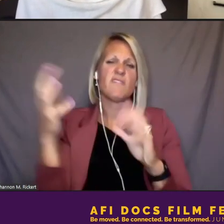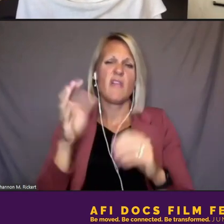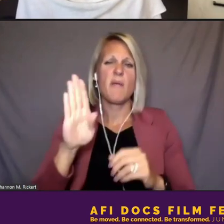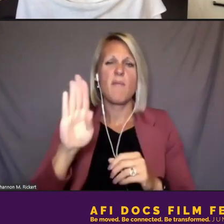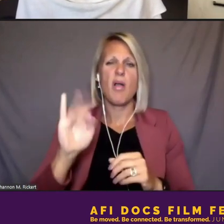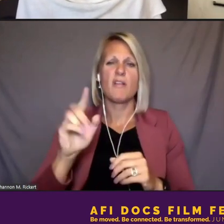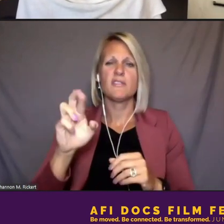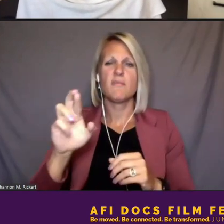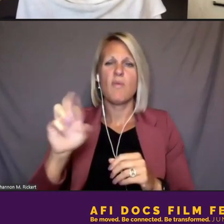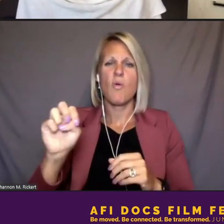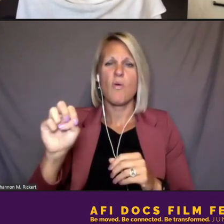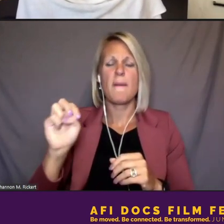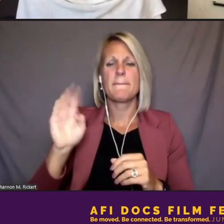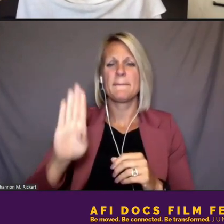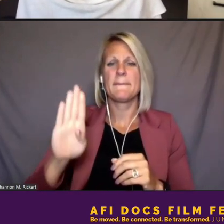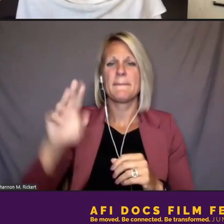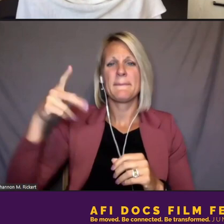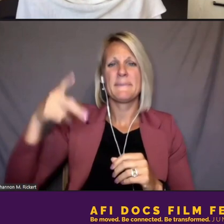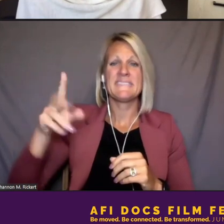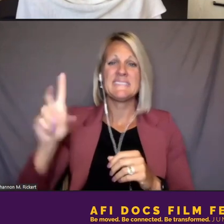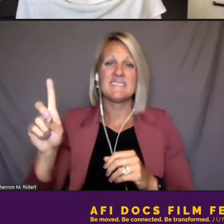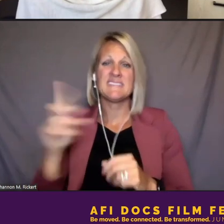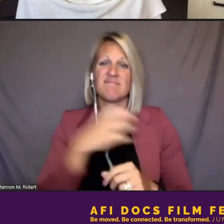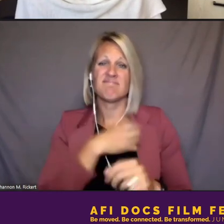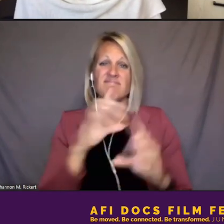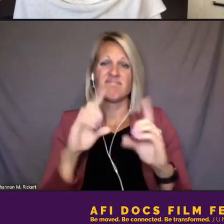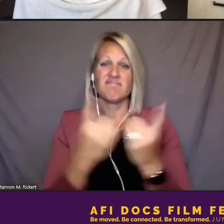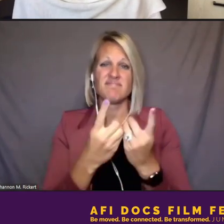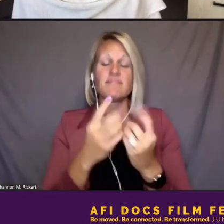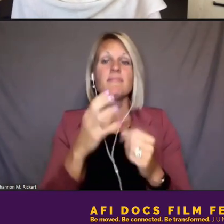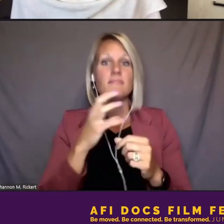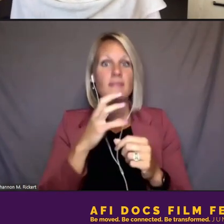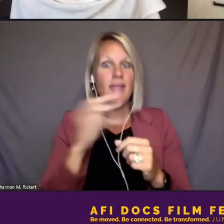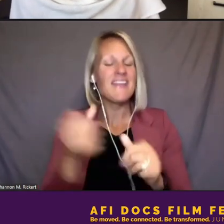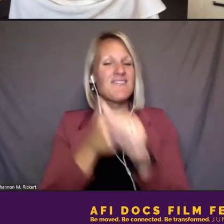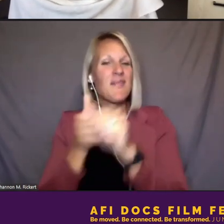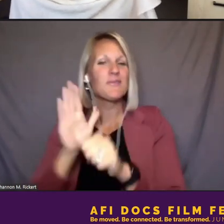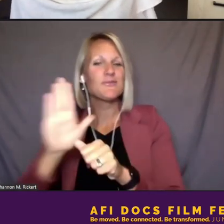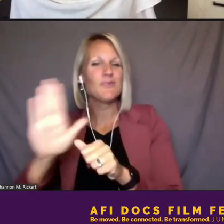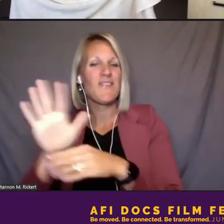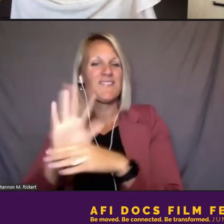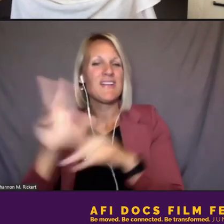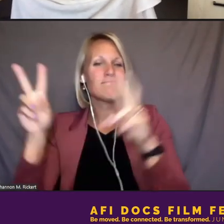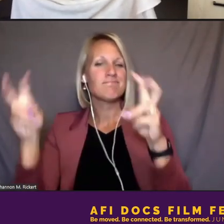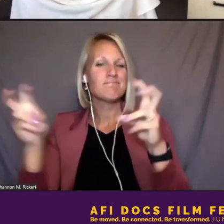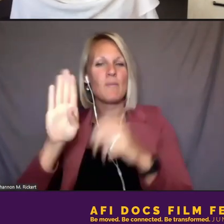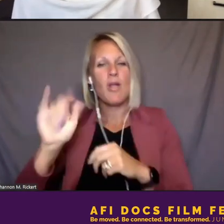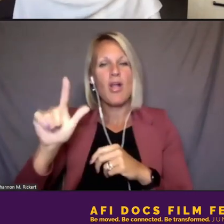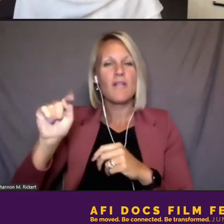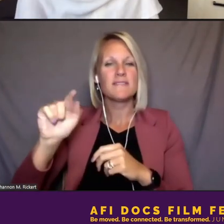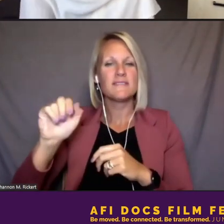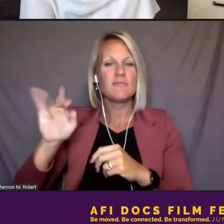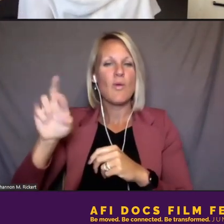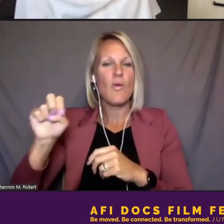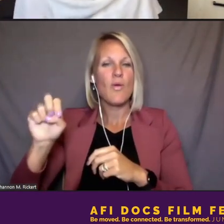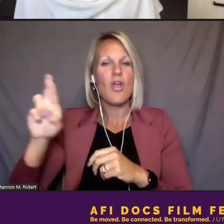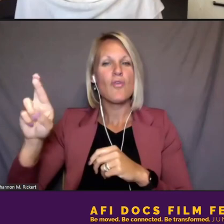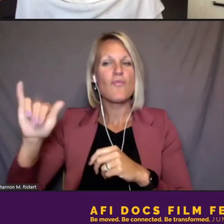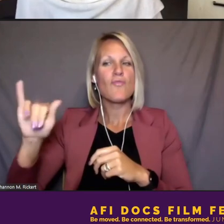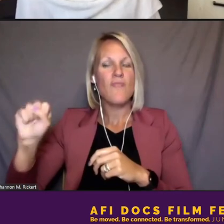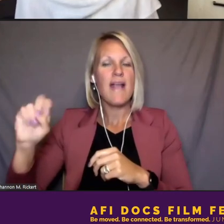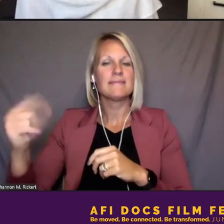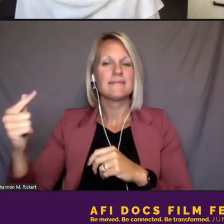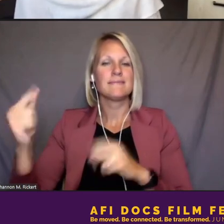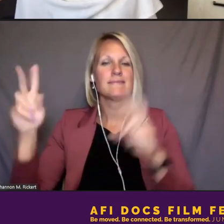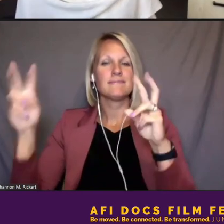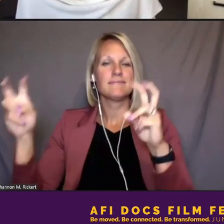And this, of course, follows your film, Baltimore Rising. So I'd love for you to just set up the film for us and then to follow that with the clip so that